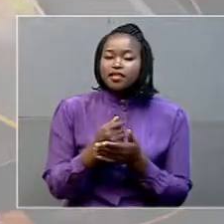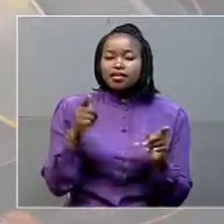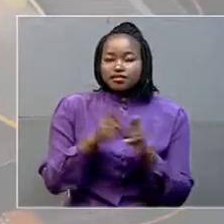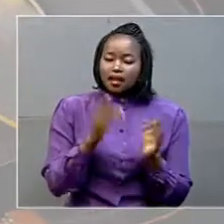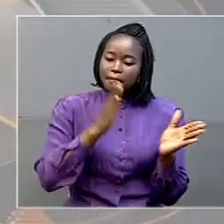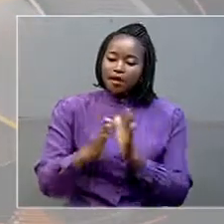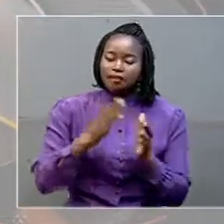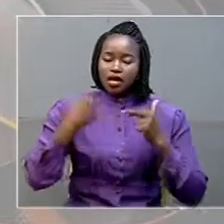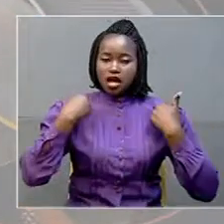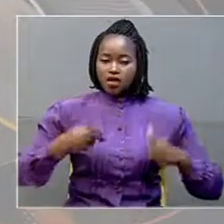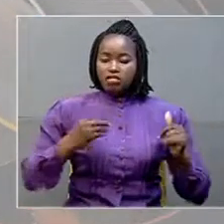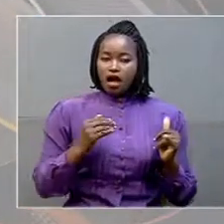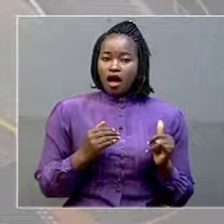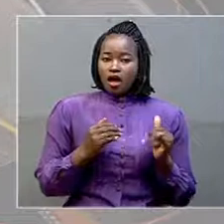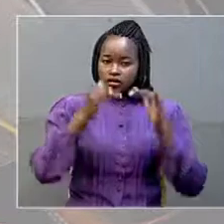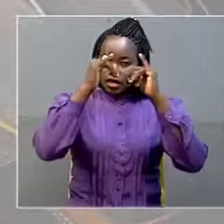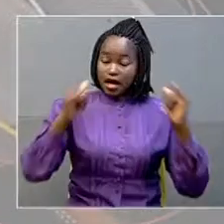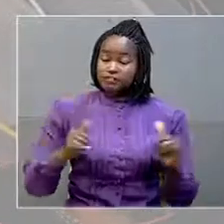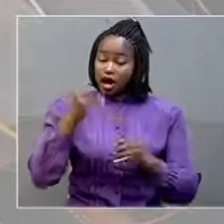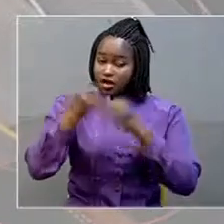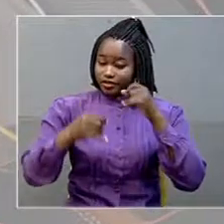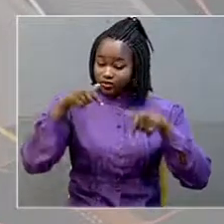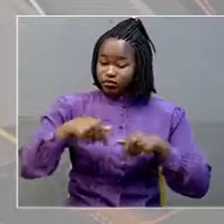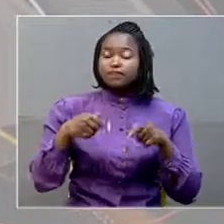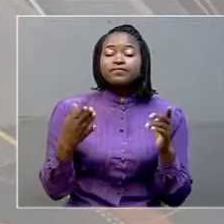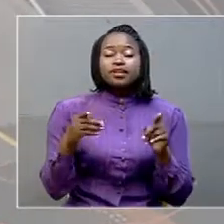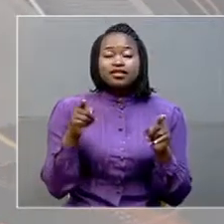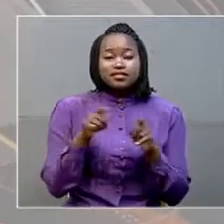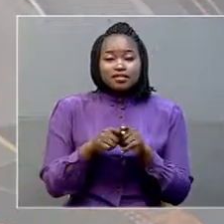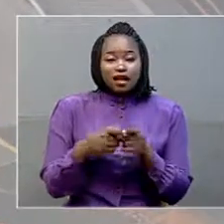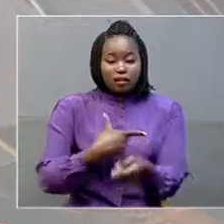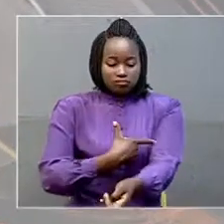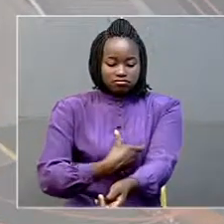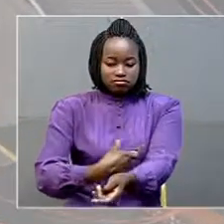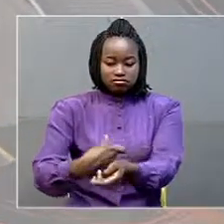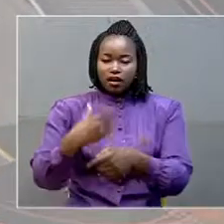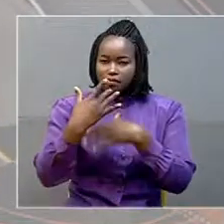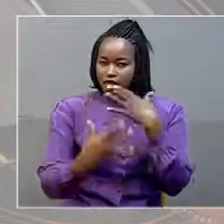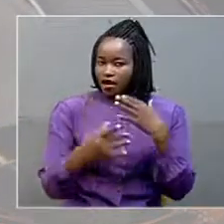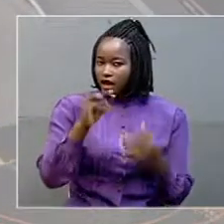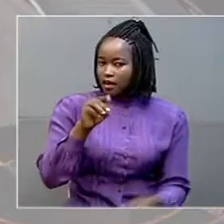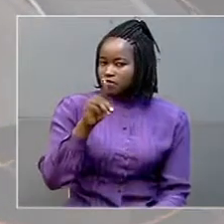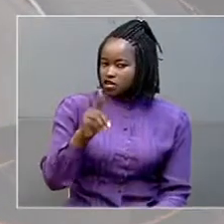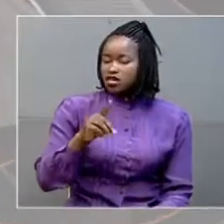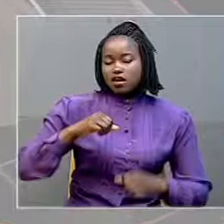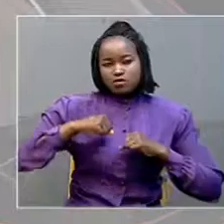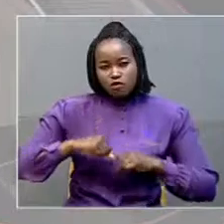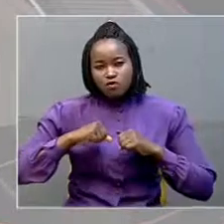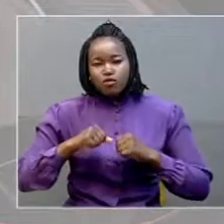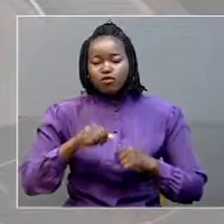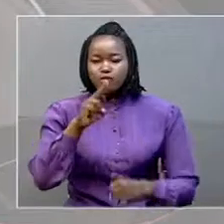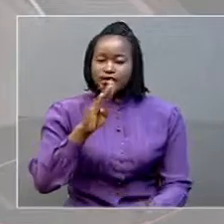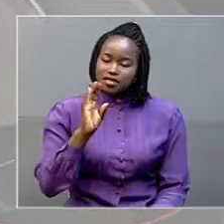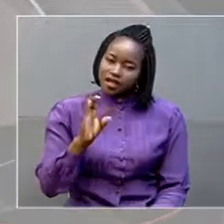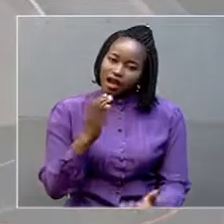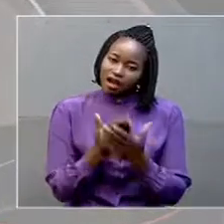that ended today. While donating blood, the managing director, UBC Winston Agava, urged members of the public to donate